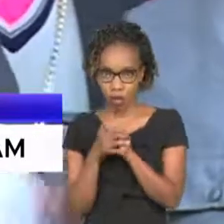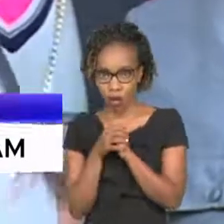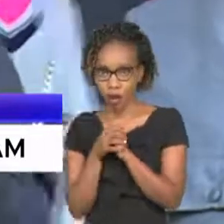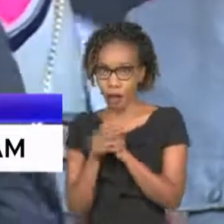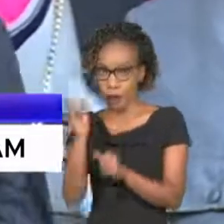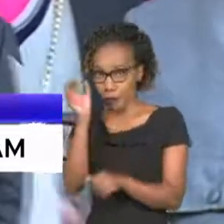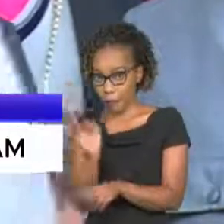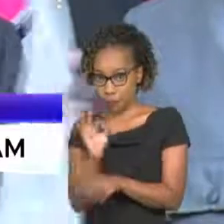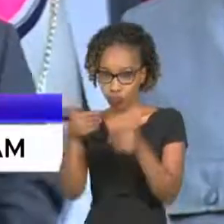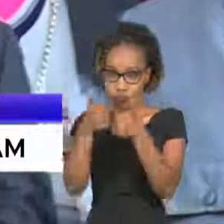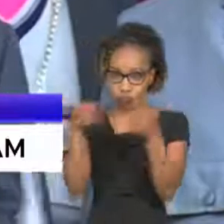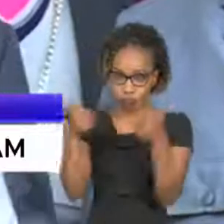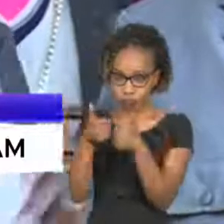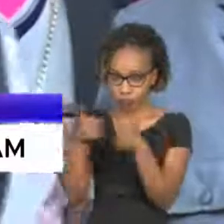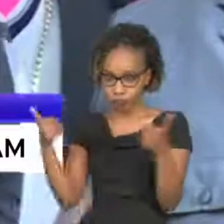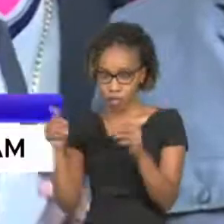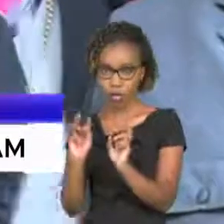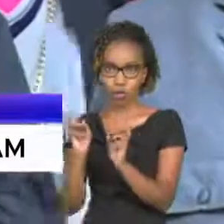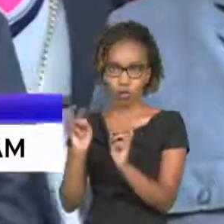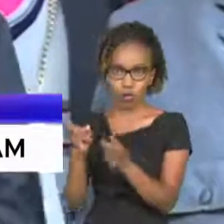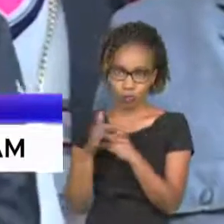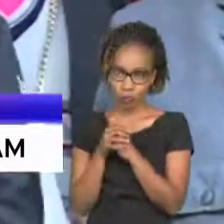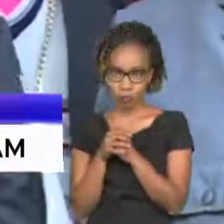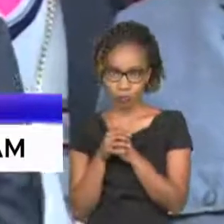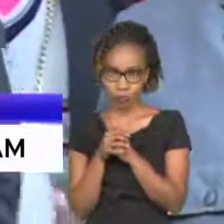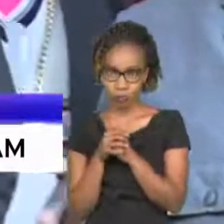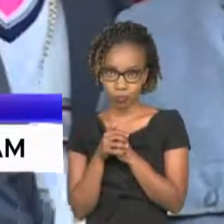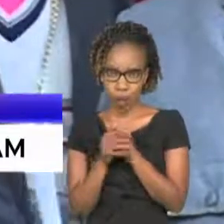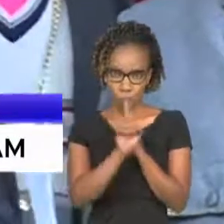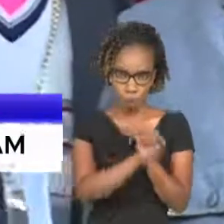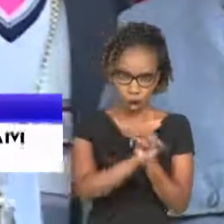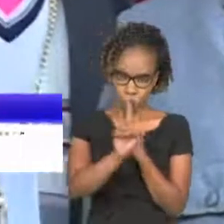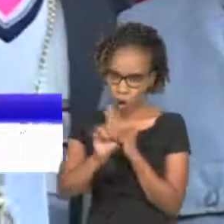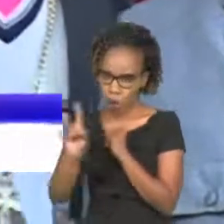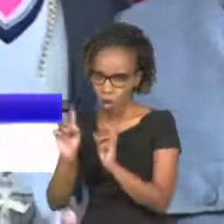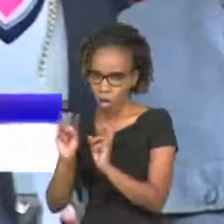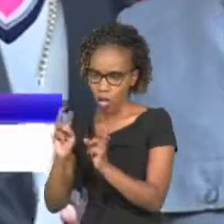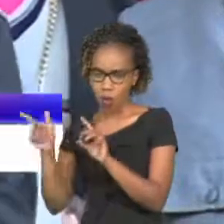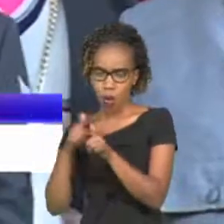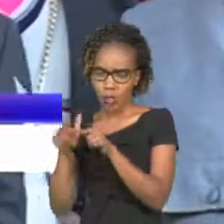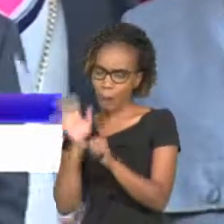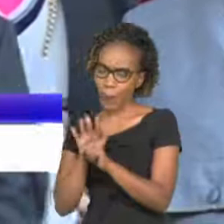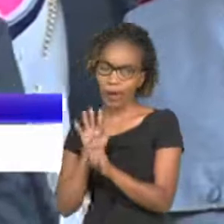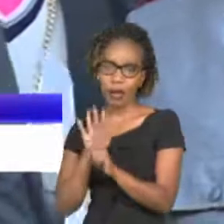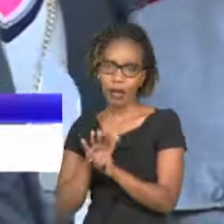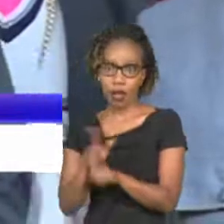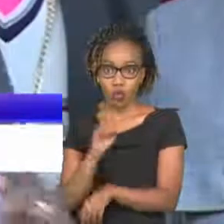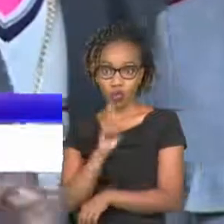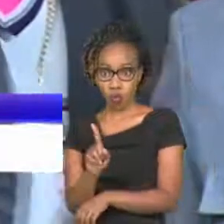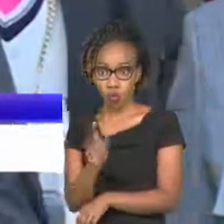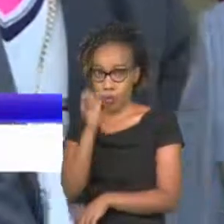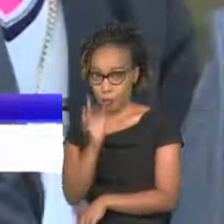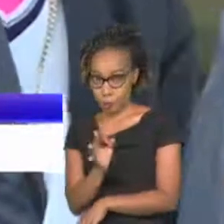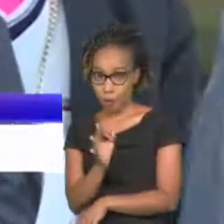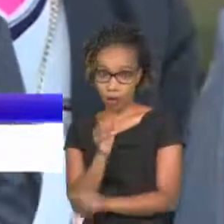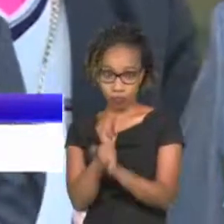that if you are to divide each of the issues to be alone there will be very many so we see that if you are